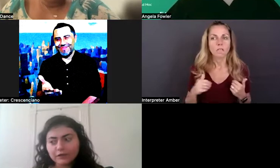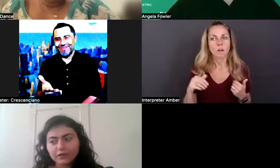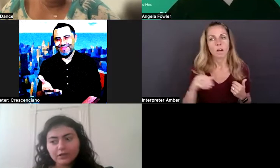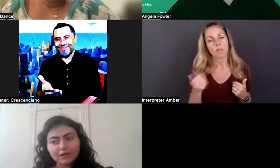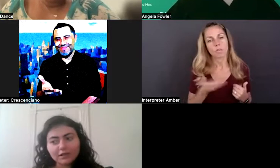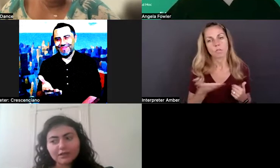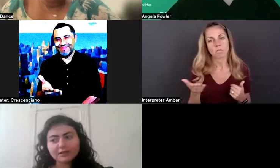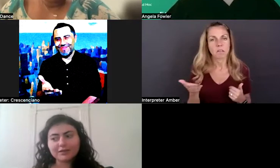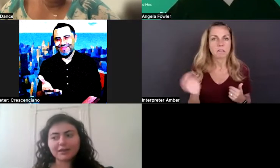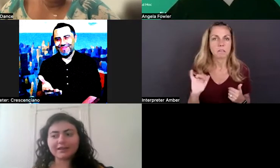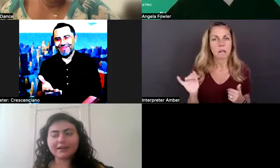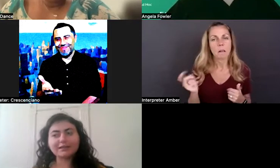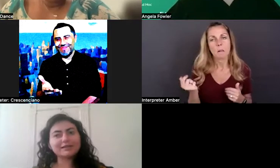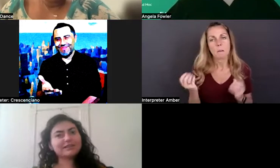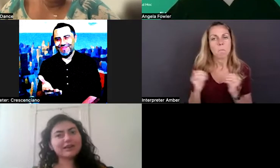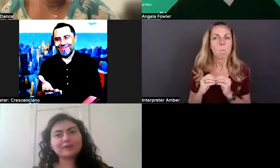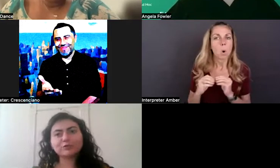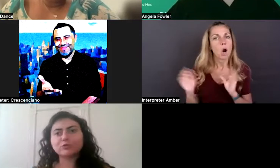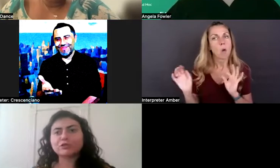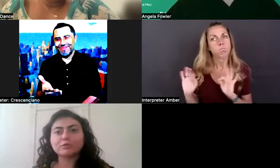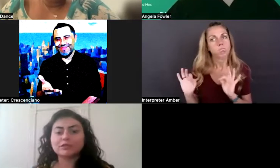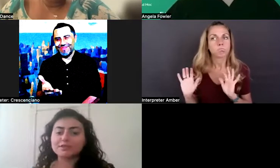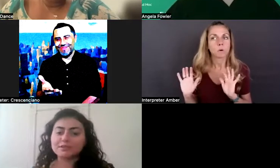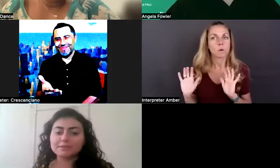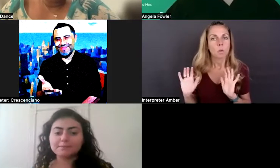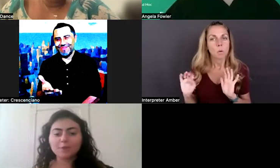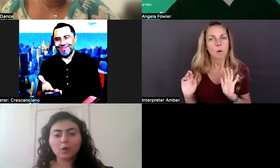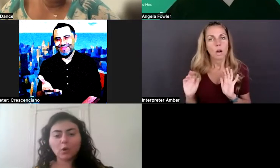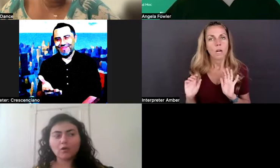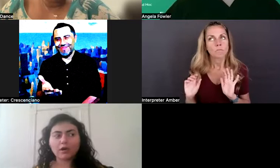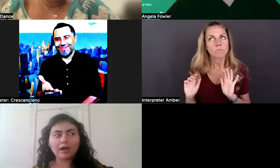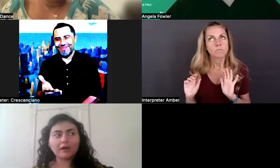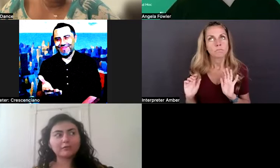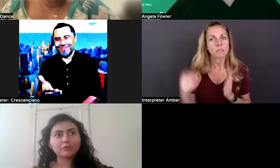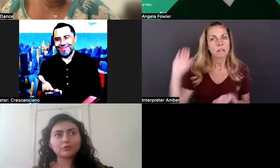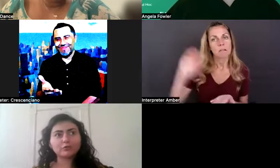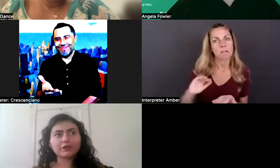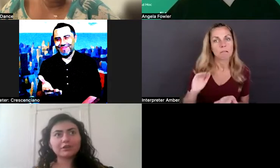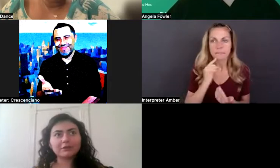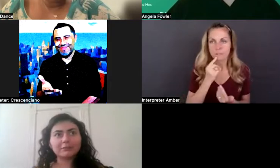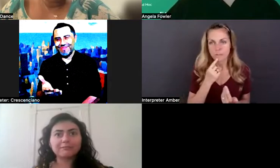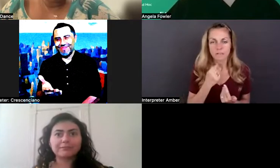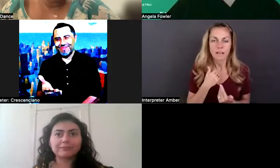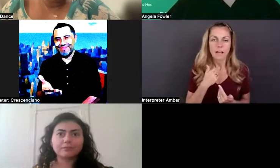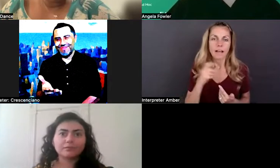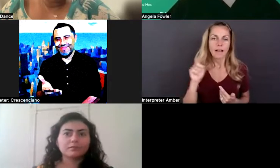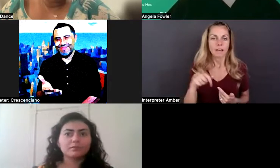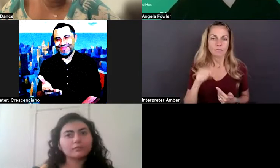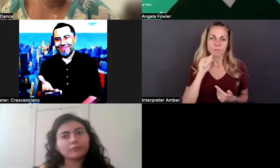big of a thing. And I kind of either have to deal with it or I have to kind of